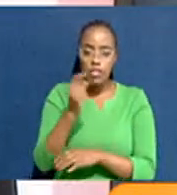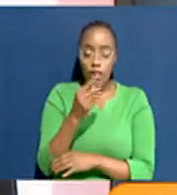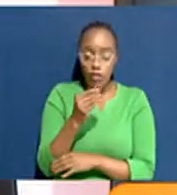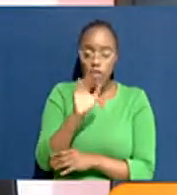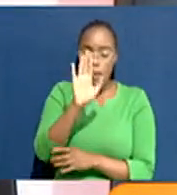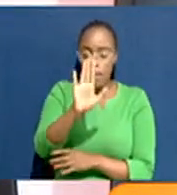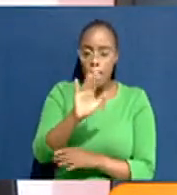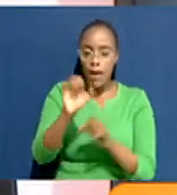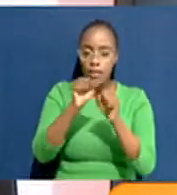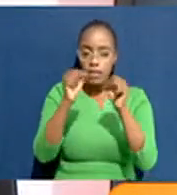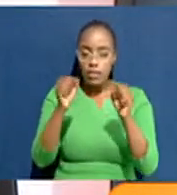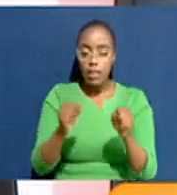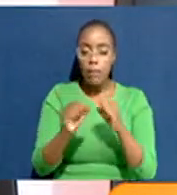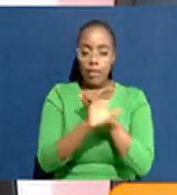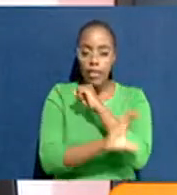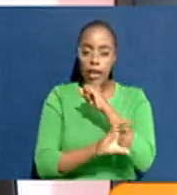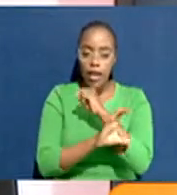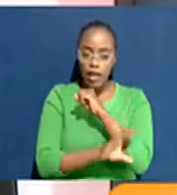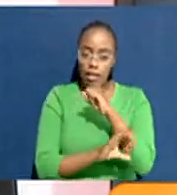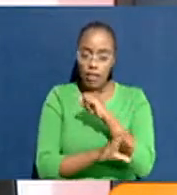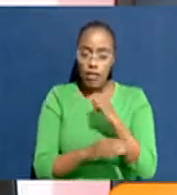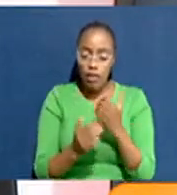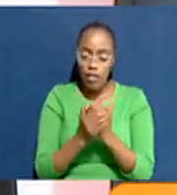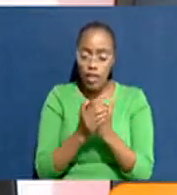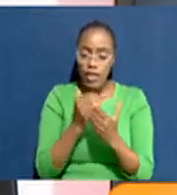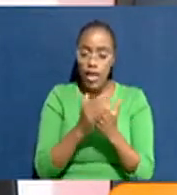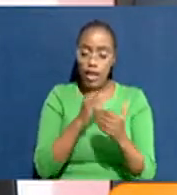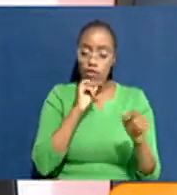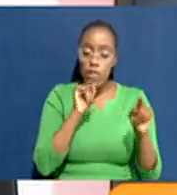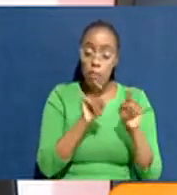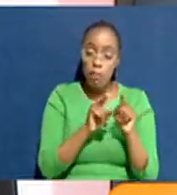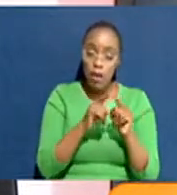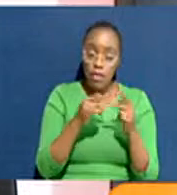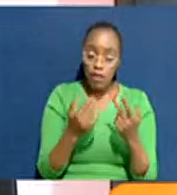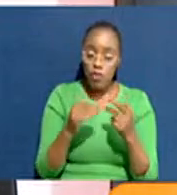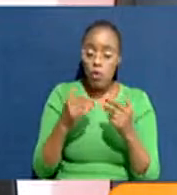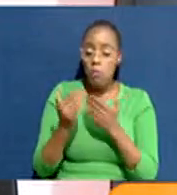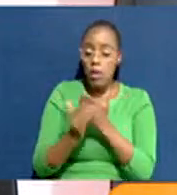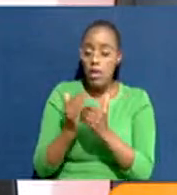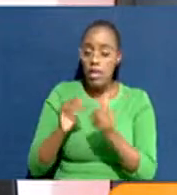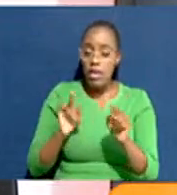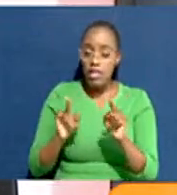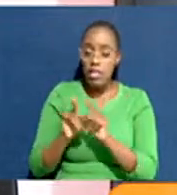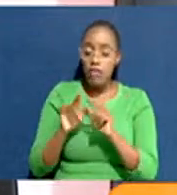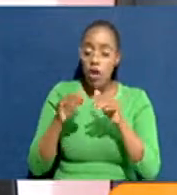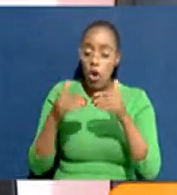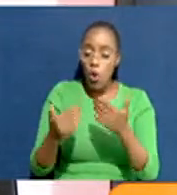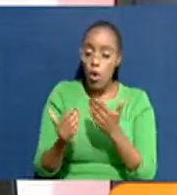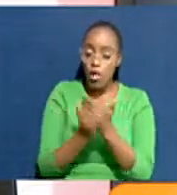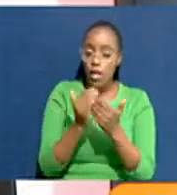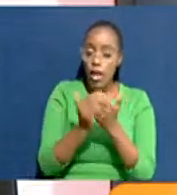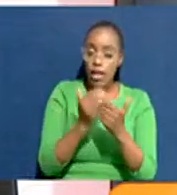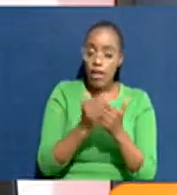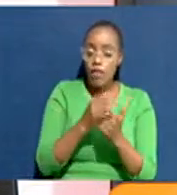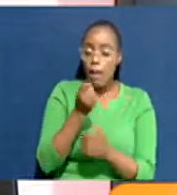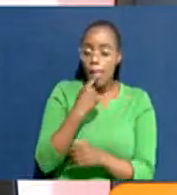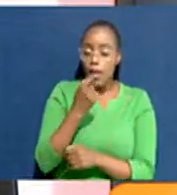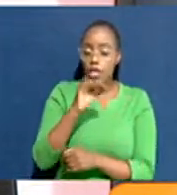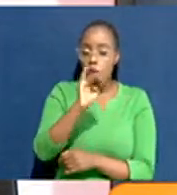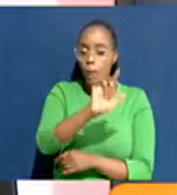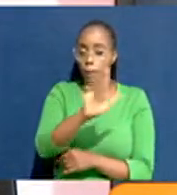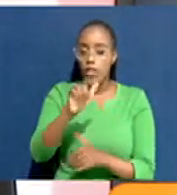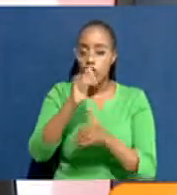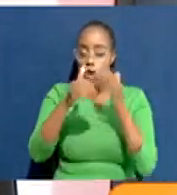system in this country. They still take care of their brothers, they still take care of their sisters, they still take care of, you know, medical bills and